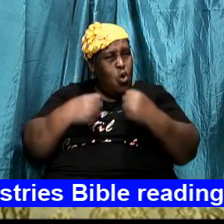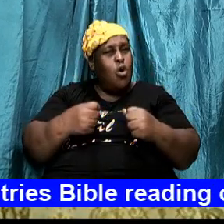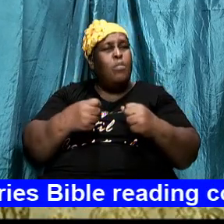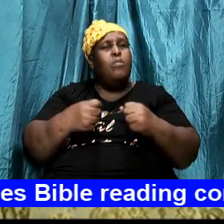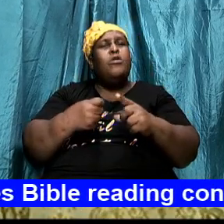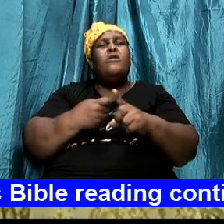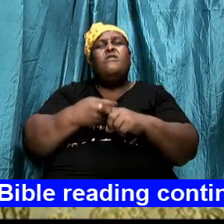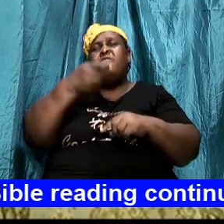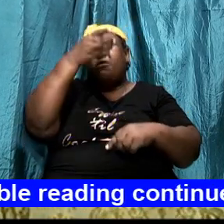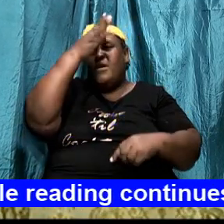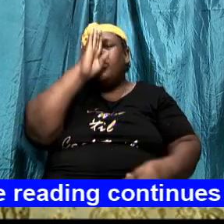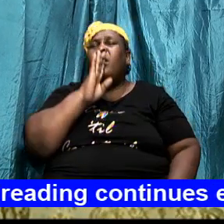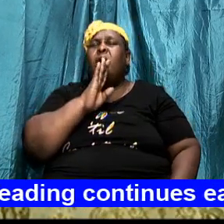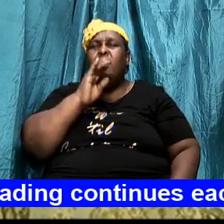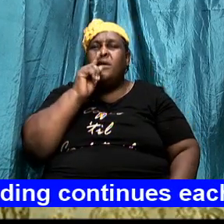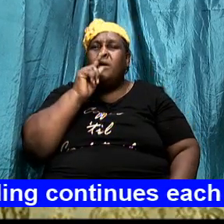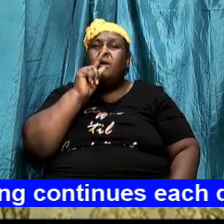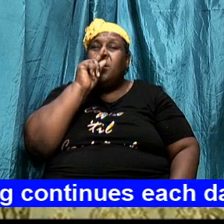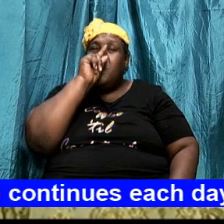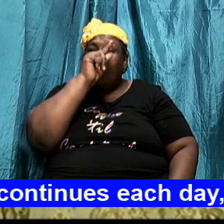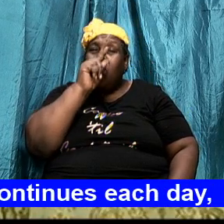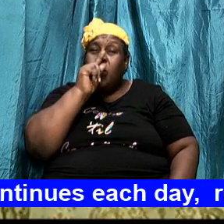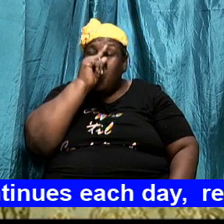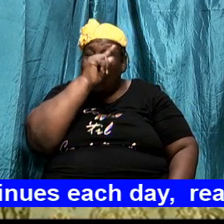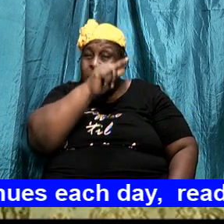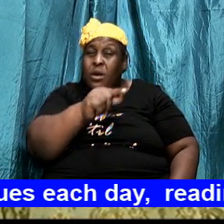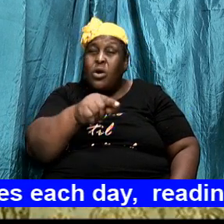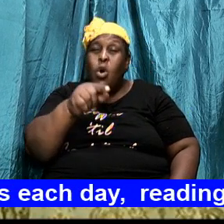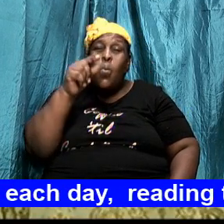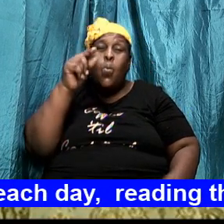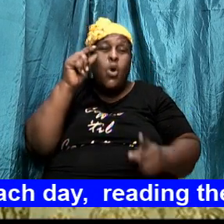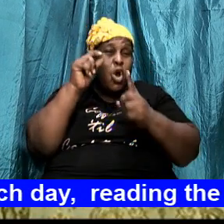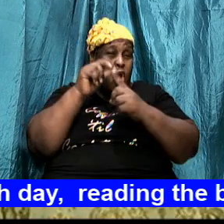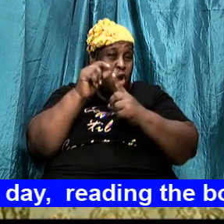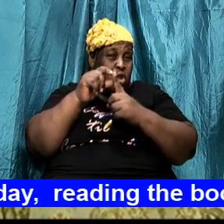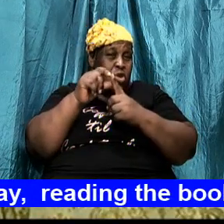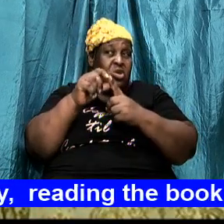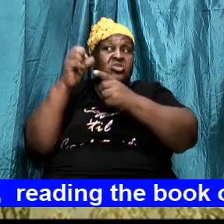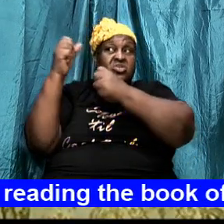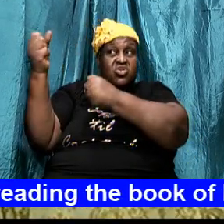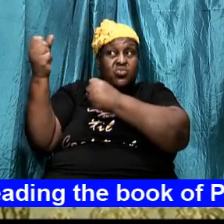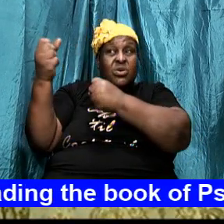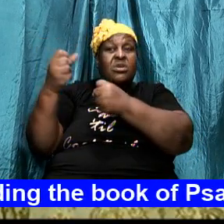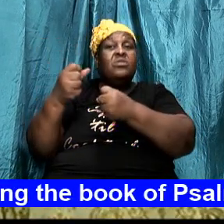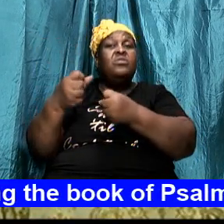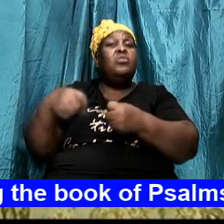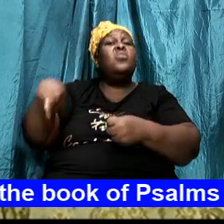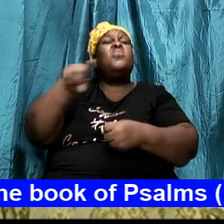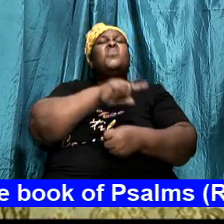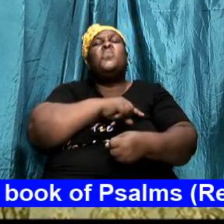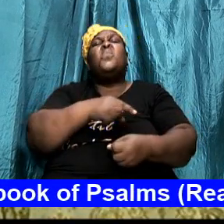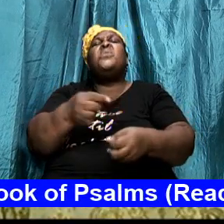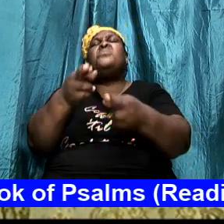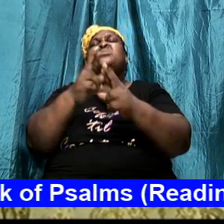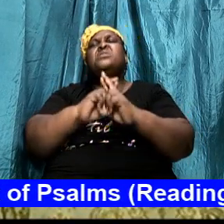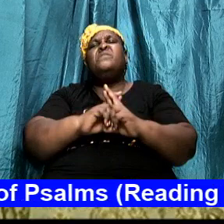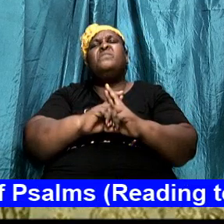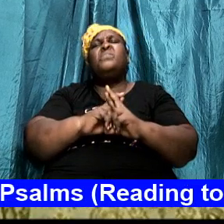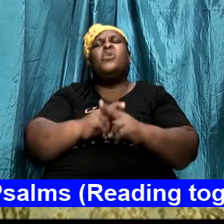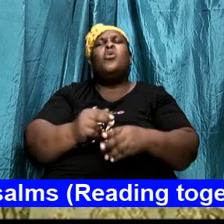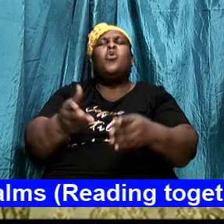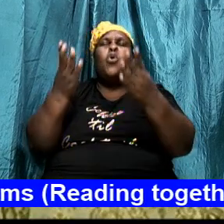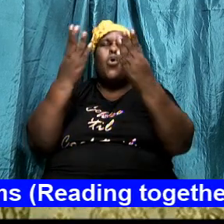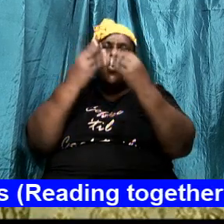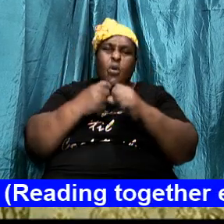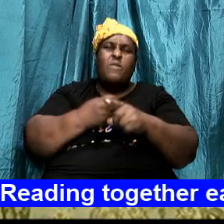word that is used in the text indicates, that the strength that we receive comes from a supernatural being and